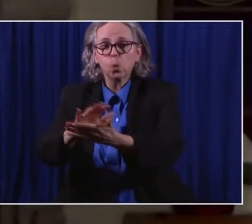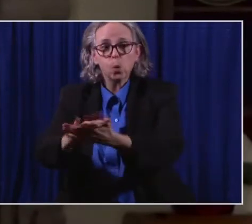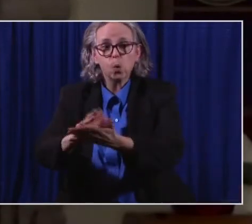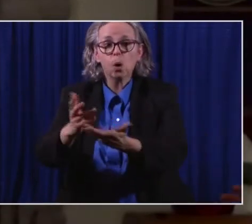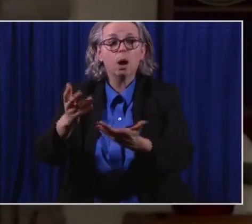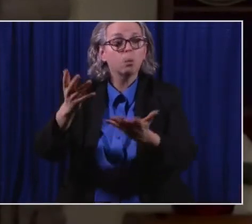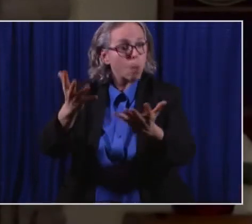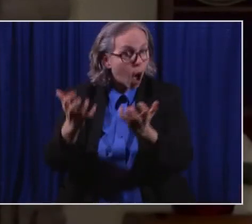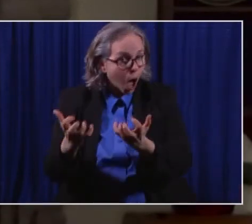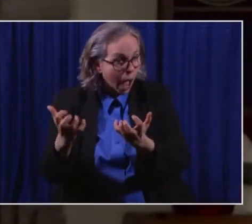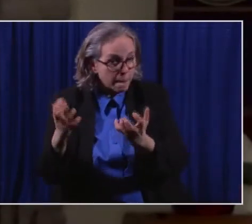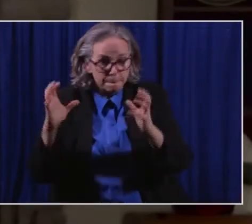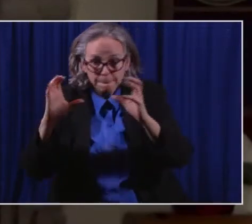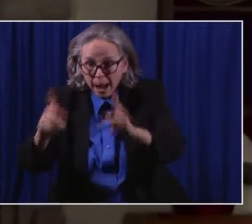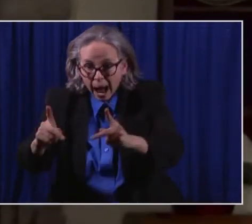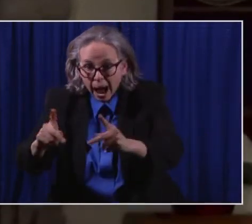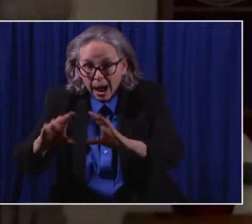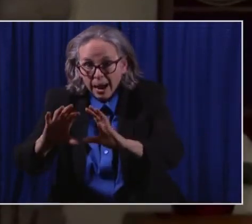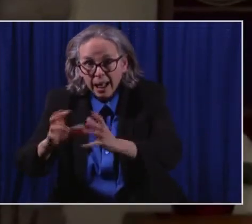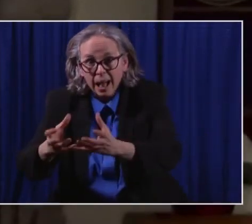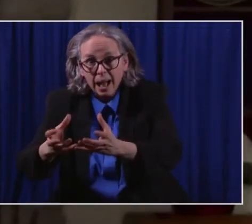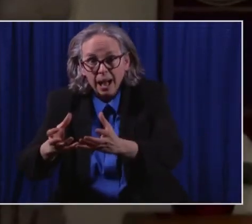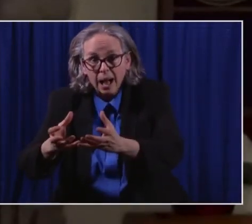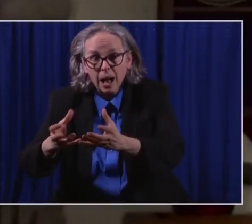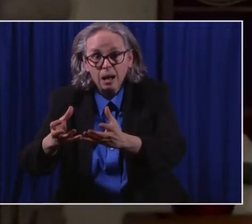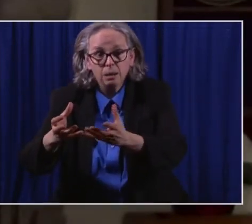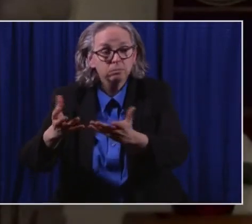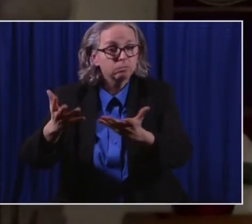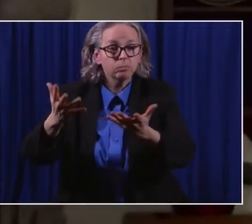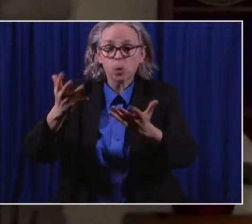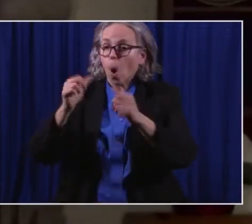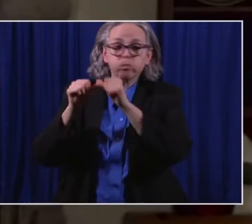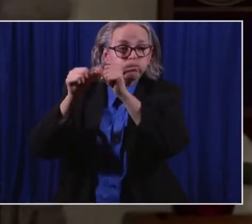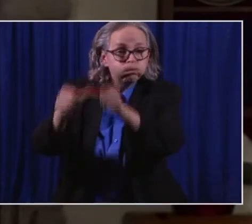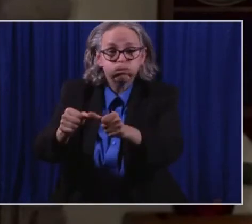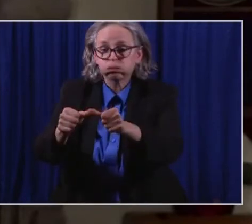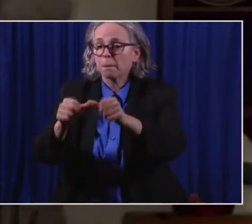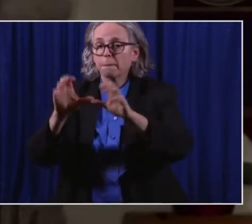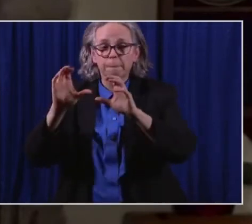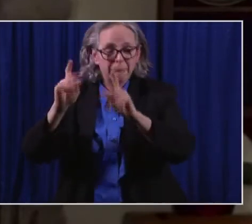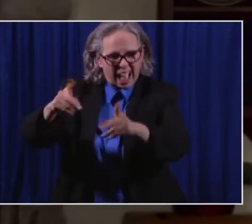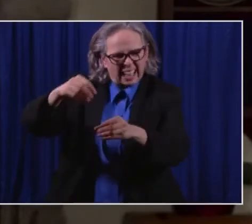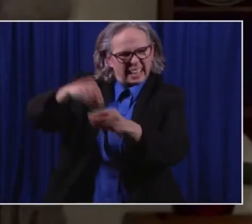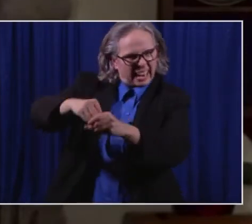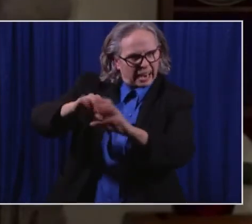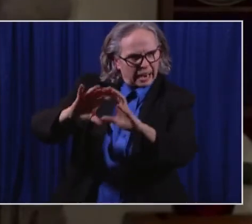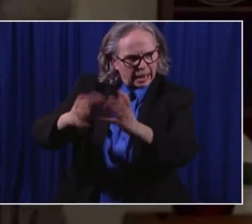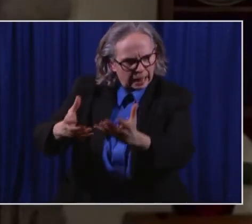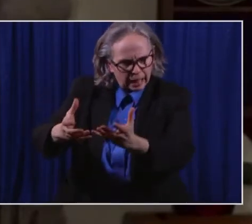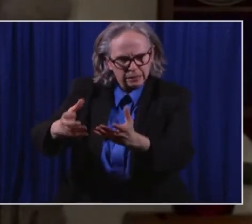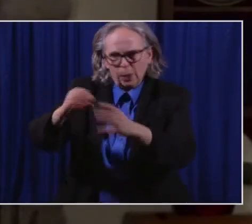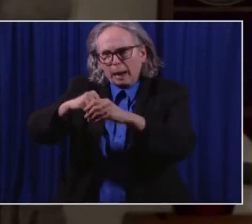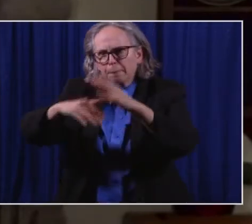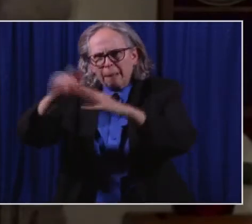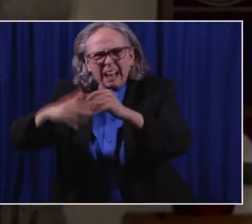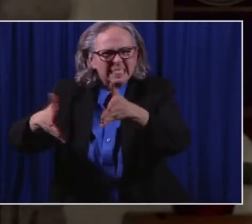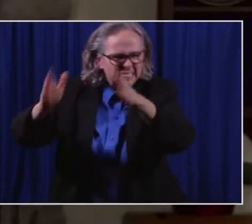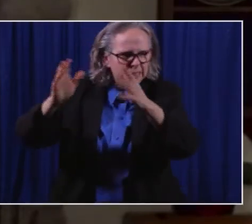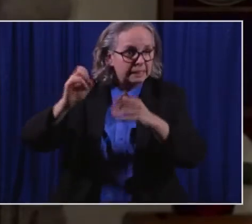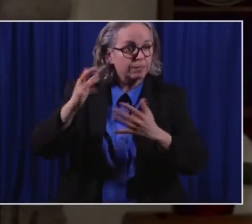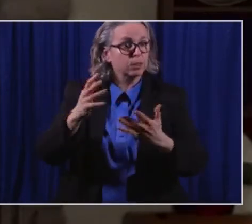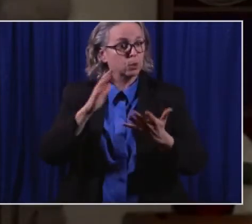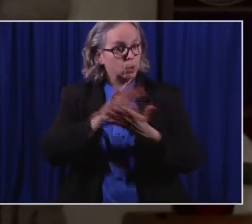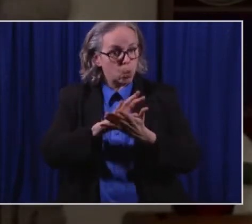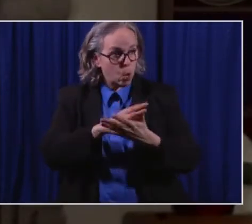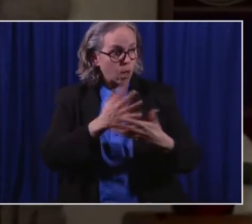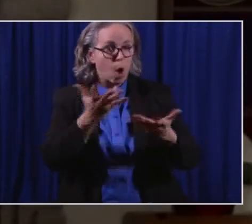or remain in person. So if a school has been out, not been able to go back, not to be